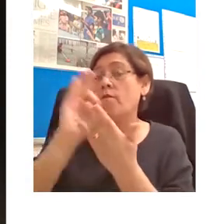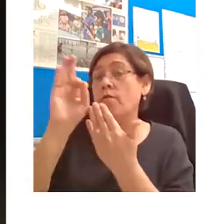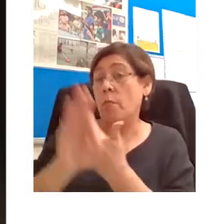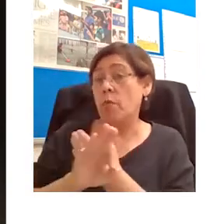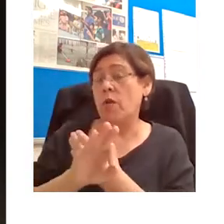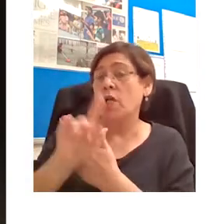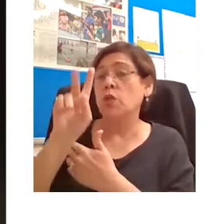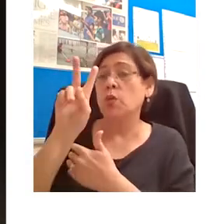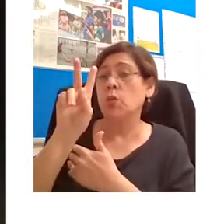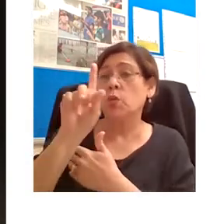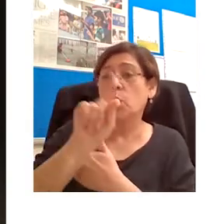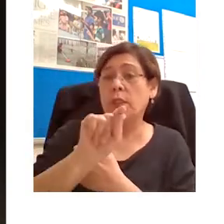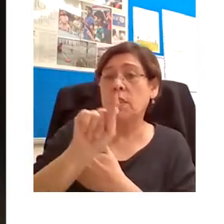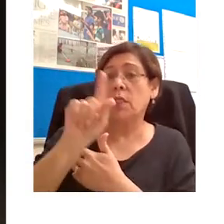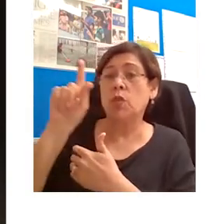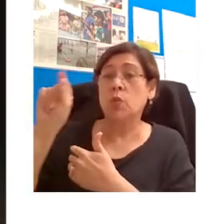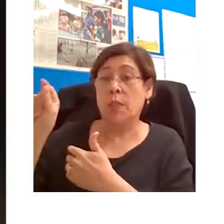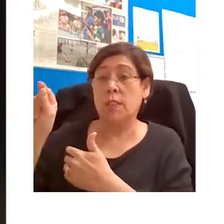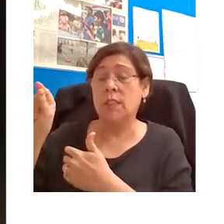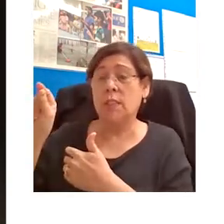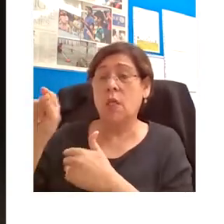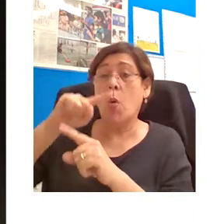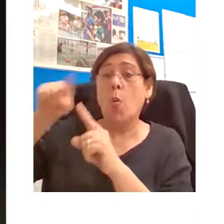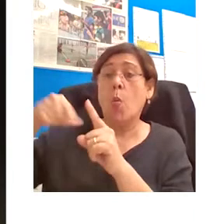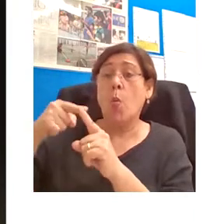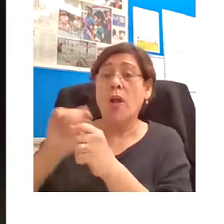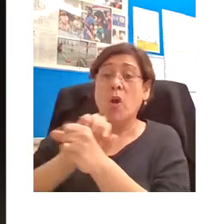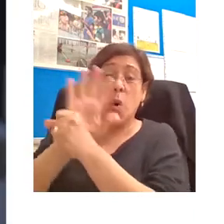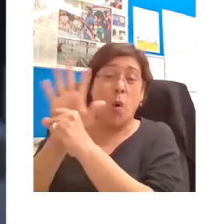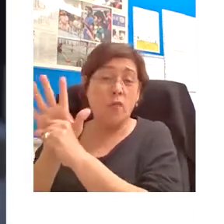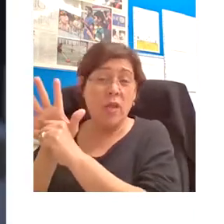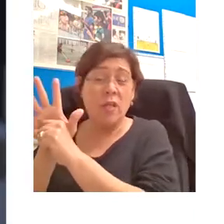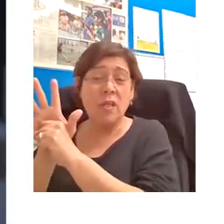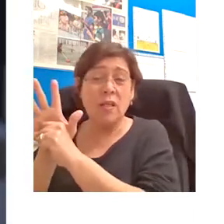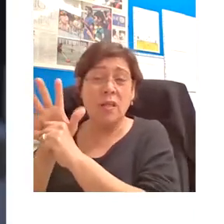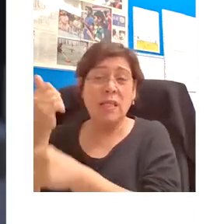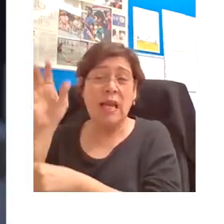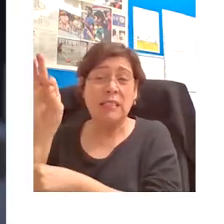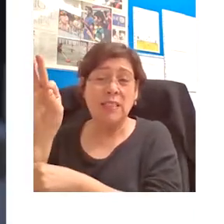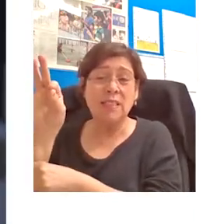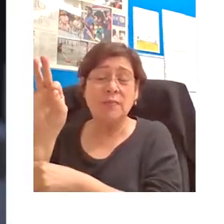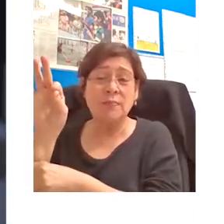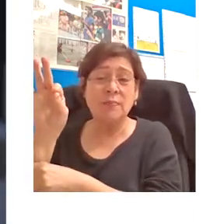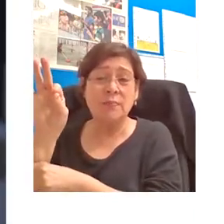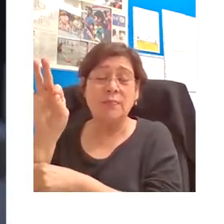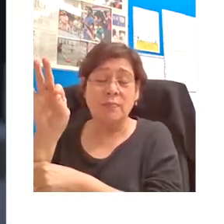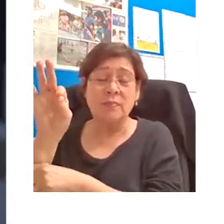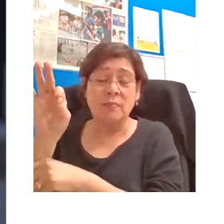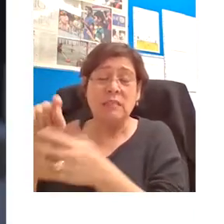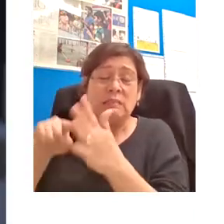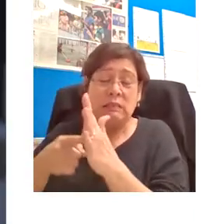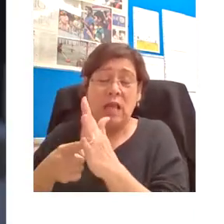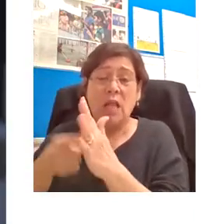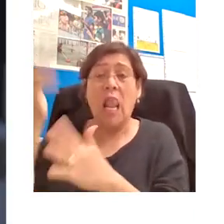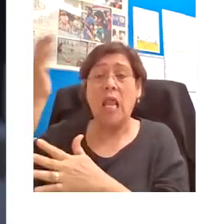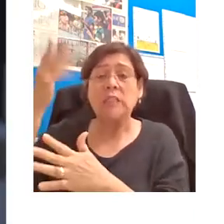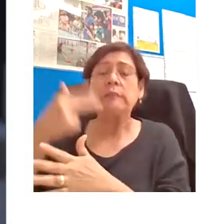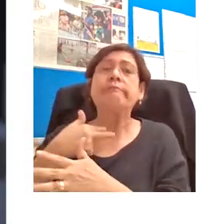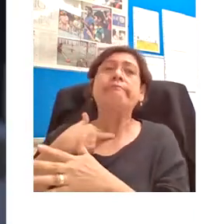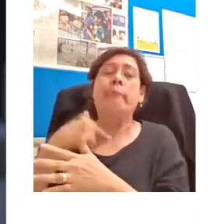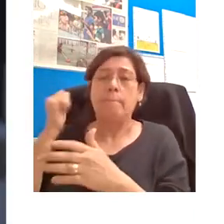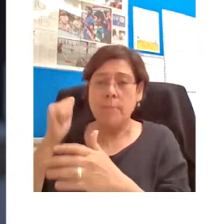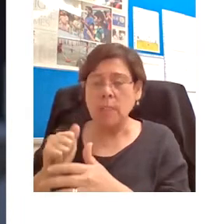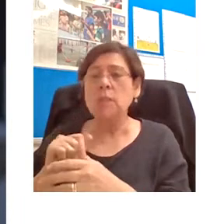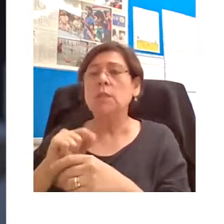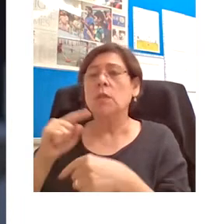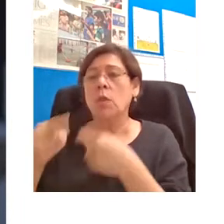when the COVID-19 pandemic forced lecturers, uh, whether they wanted to or not, to innovate with the use